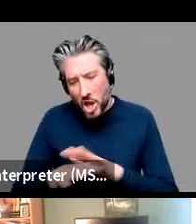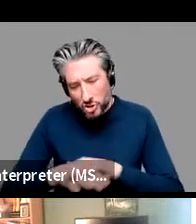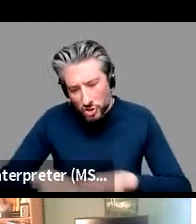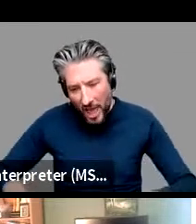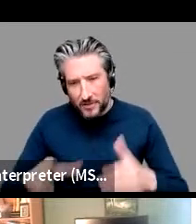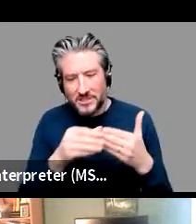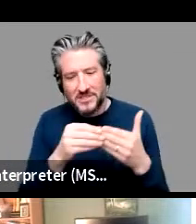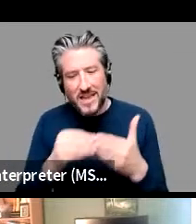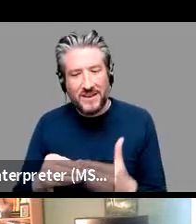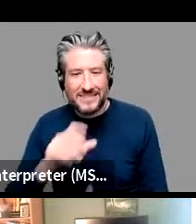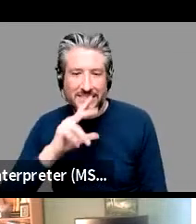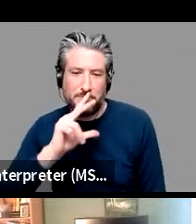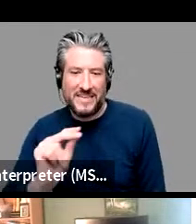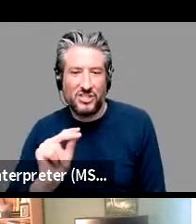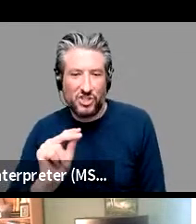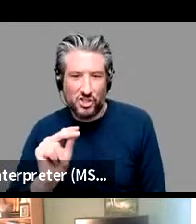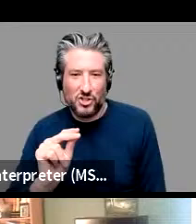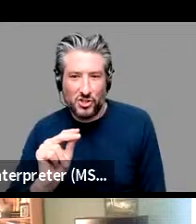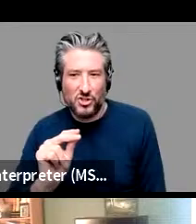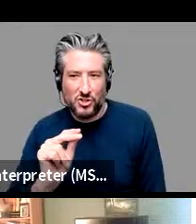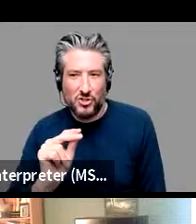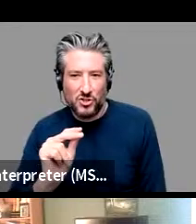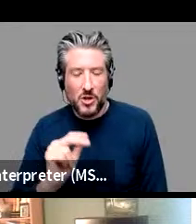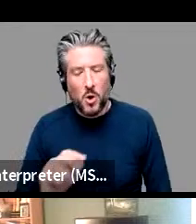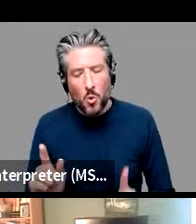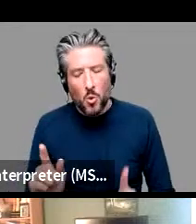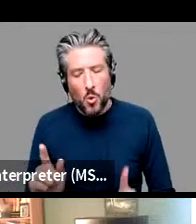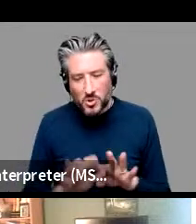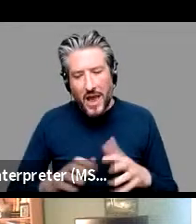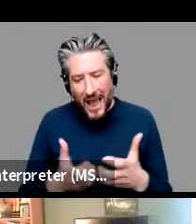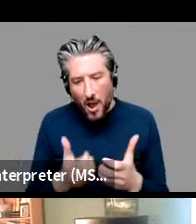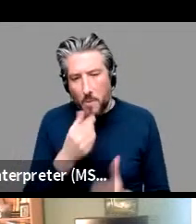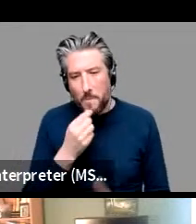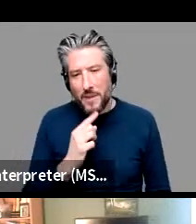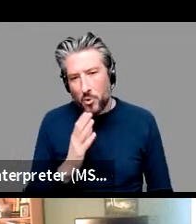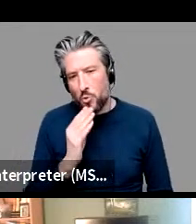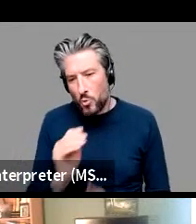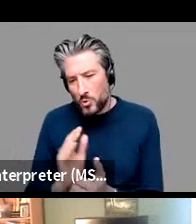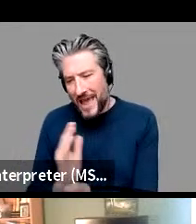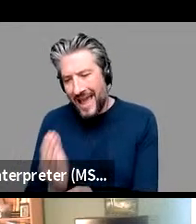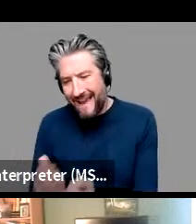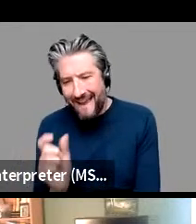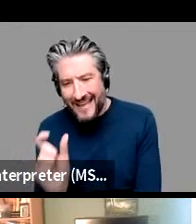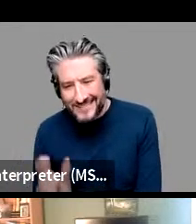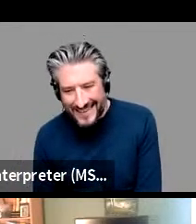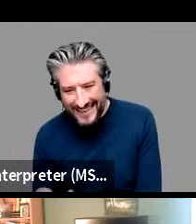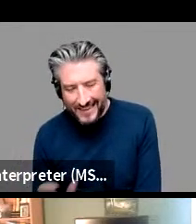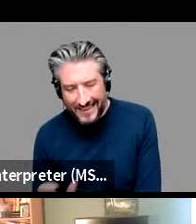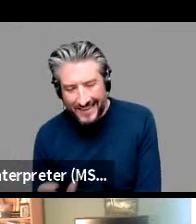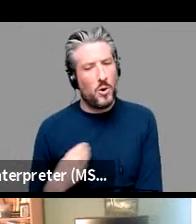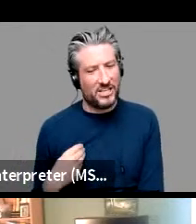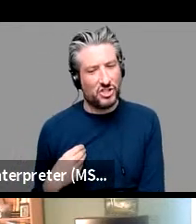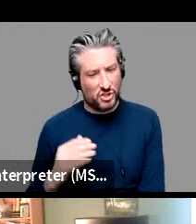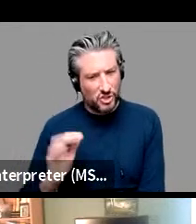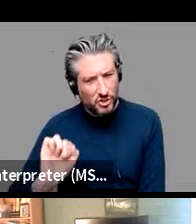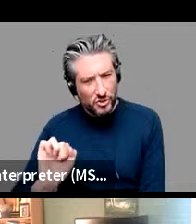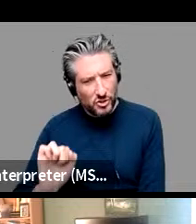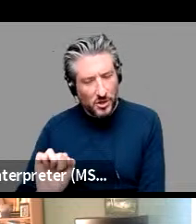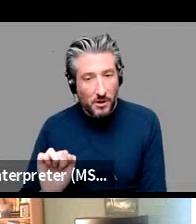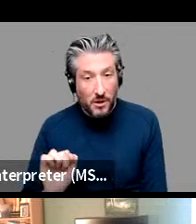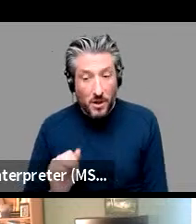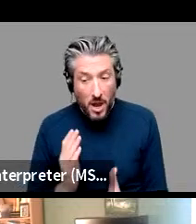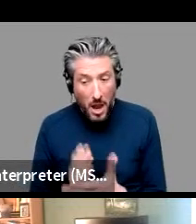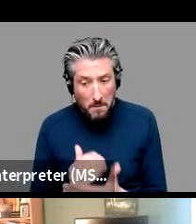in in people and the endings that people using in in polish in relation to that to see whether that's kind of a part of the learning